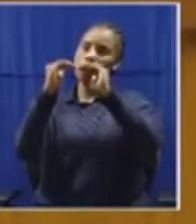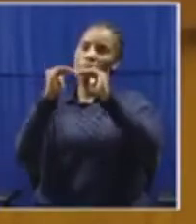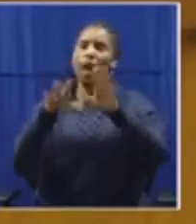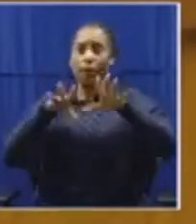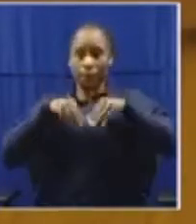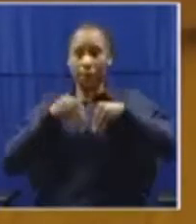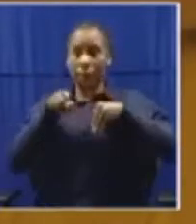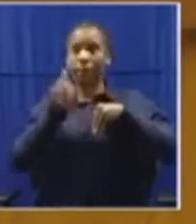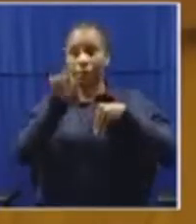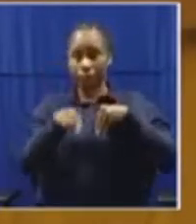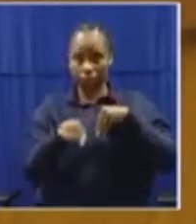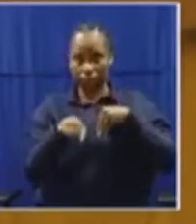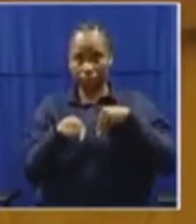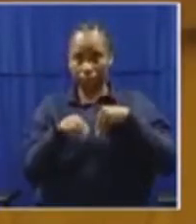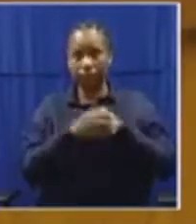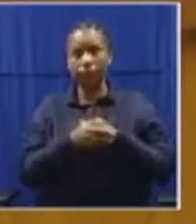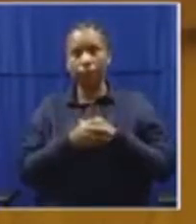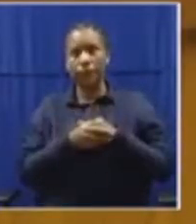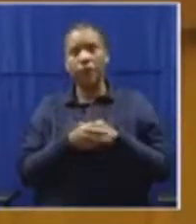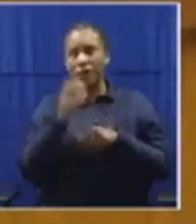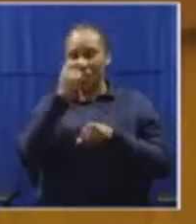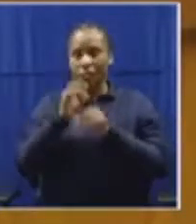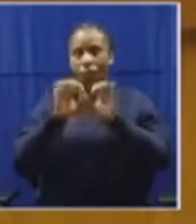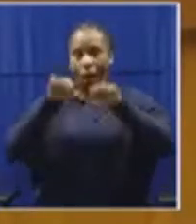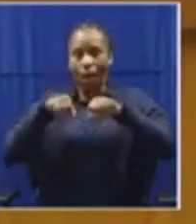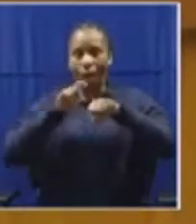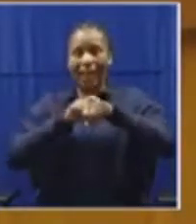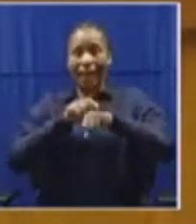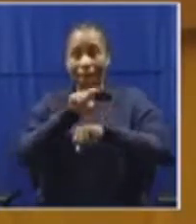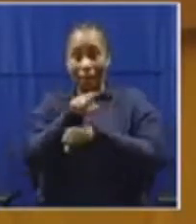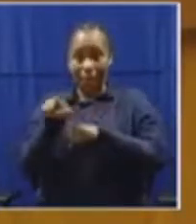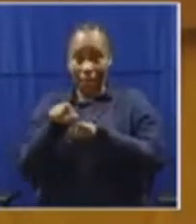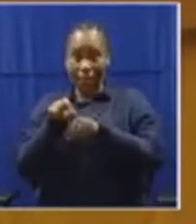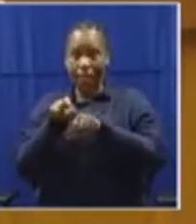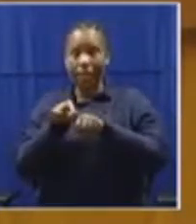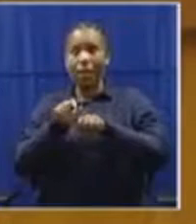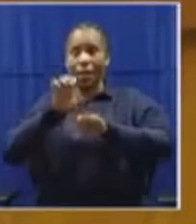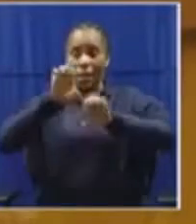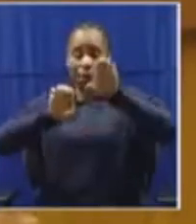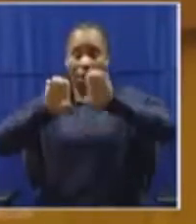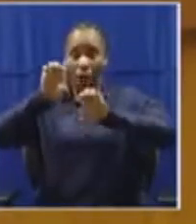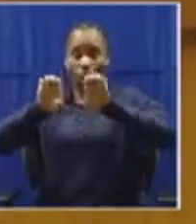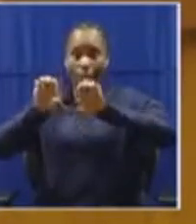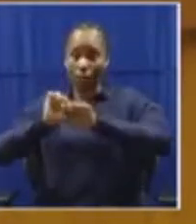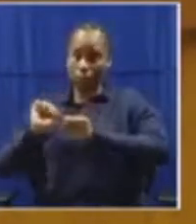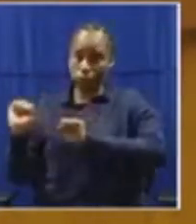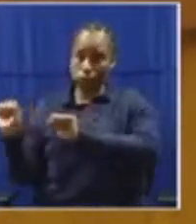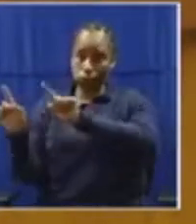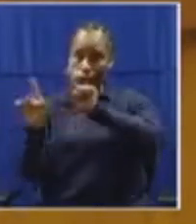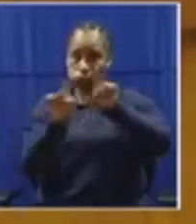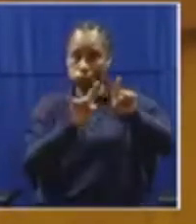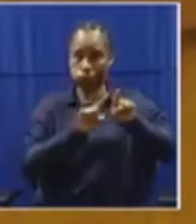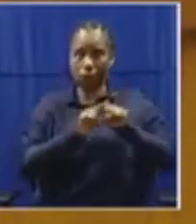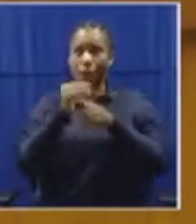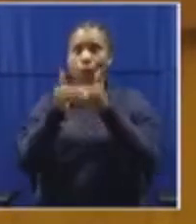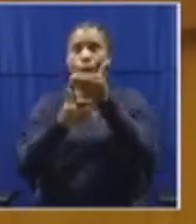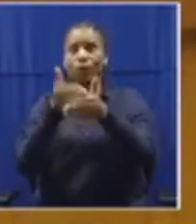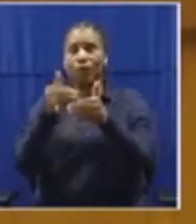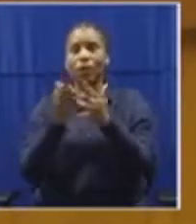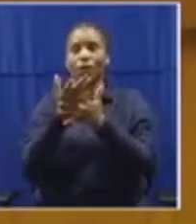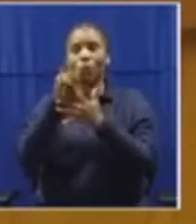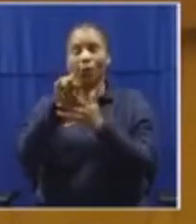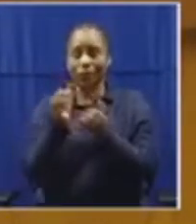that. Let us allow this period of evaluating this whole process through the courts